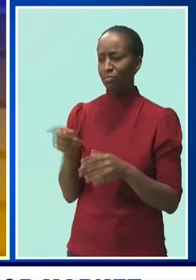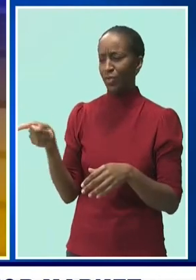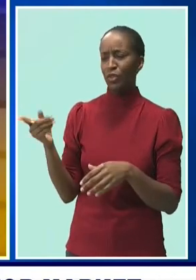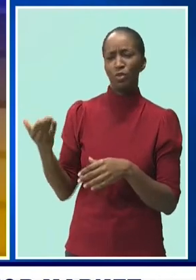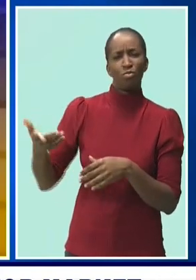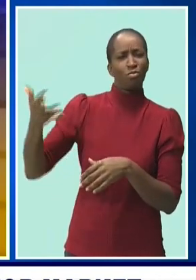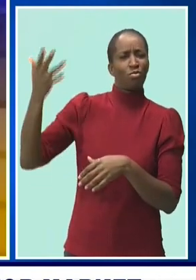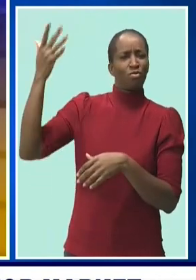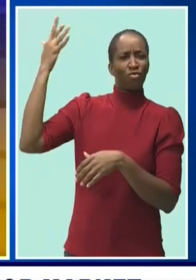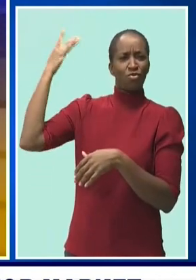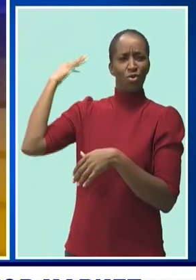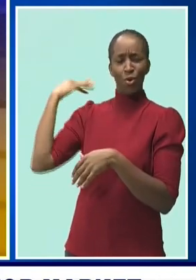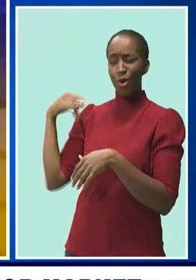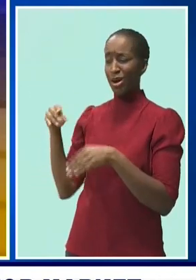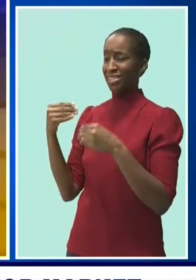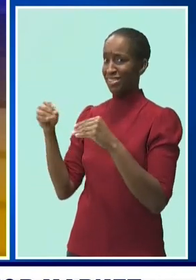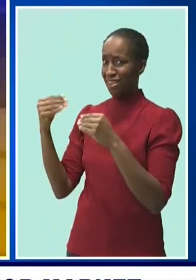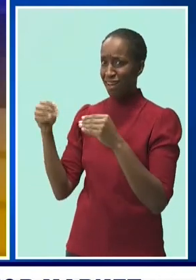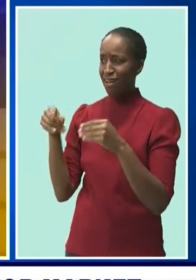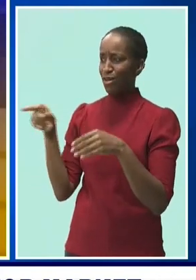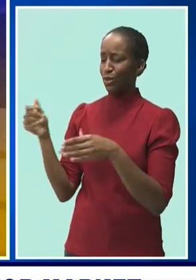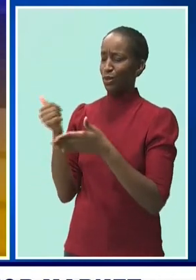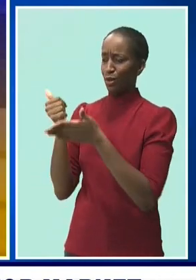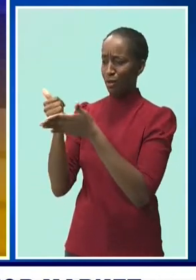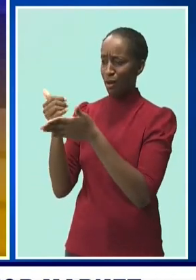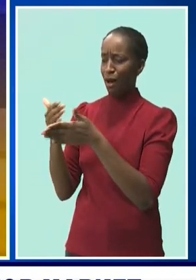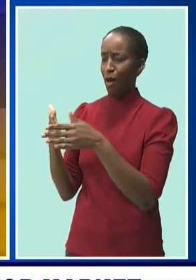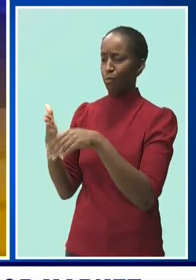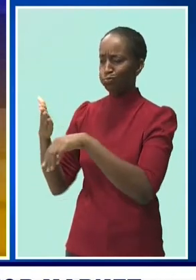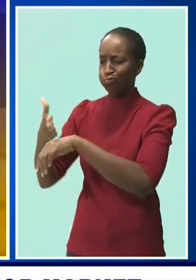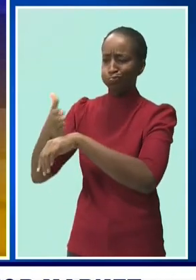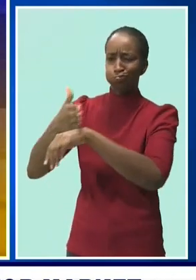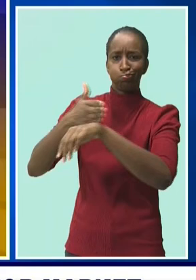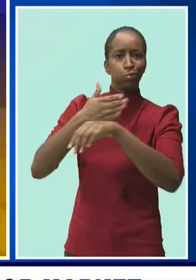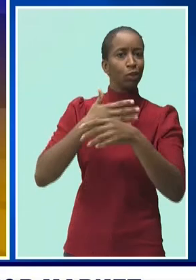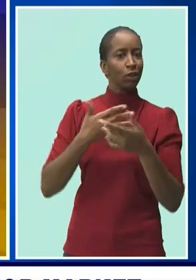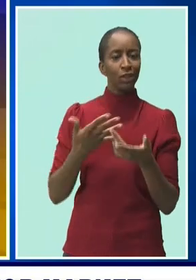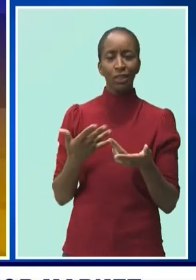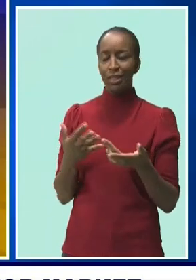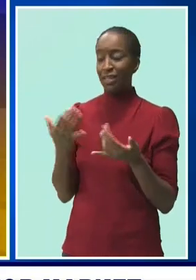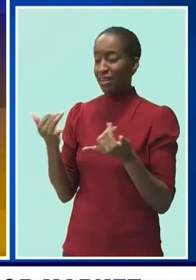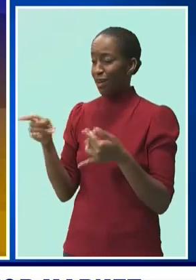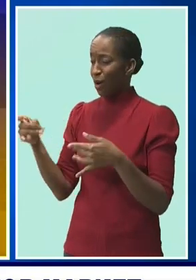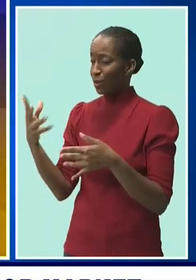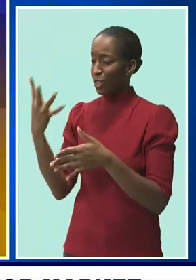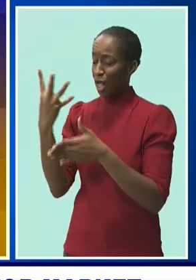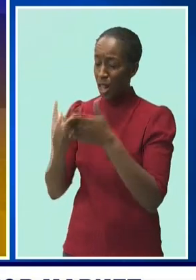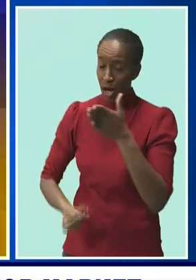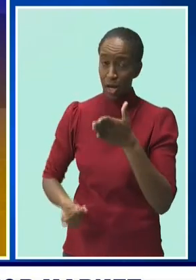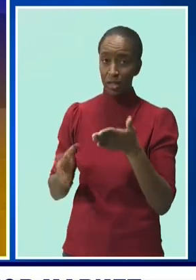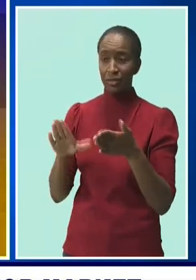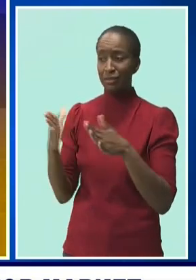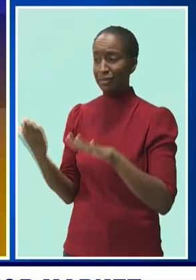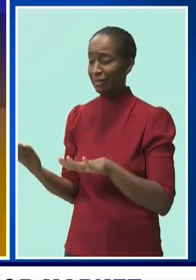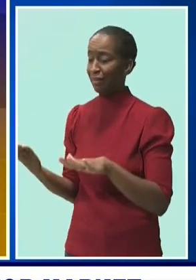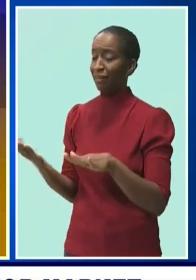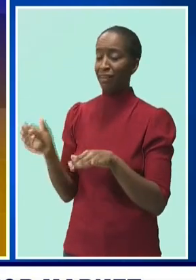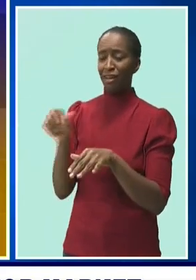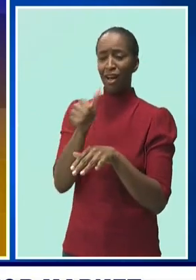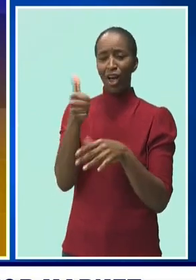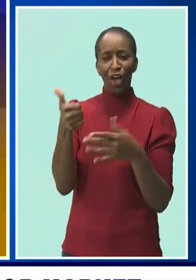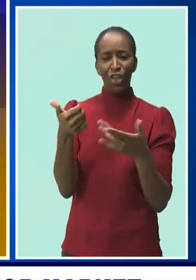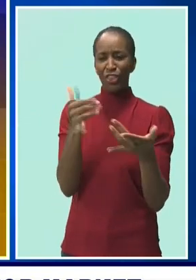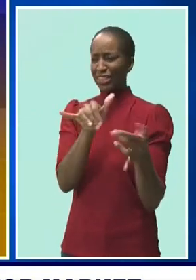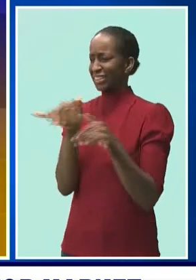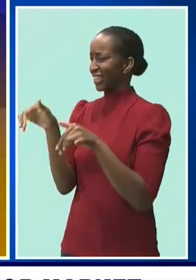into its modern state. And she cannot be replaced. She really cannot be replaced. She is one of the stalwarts.